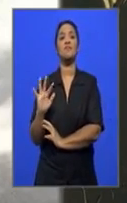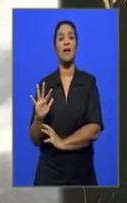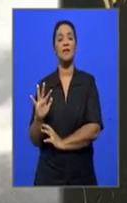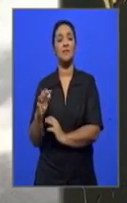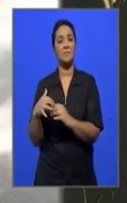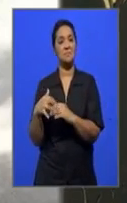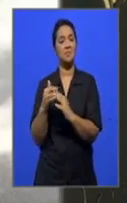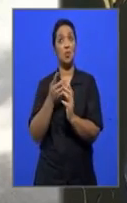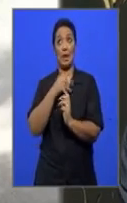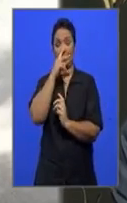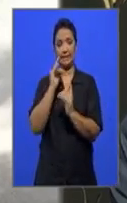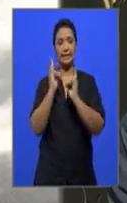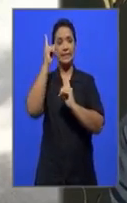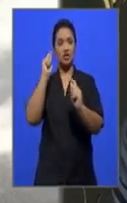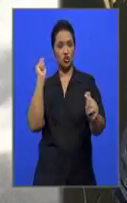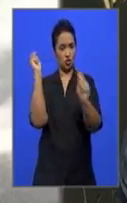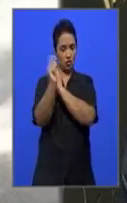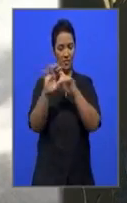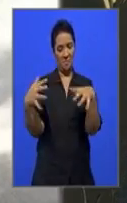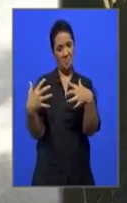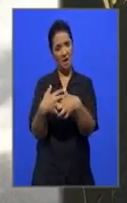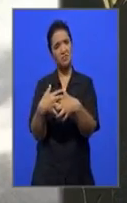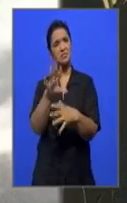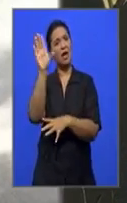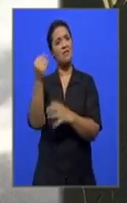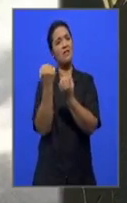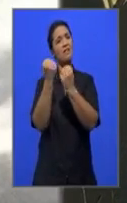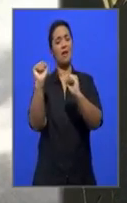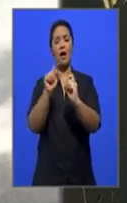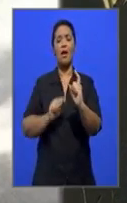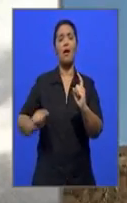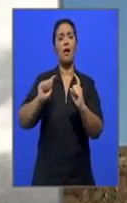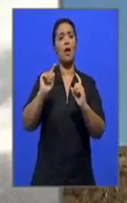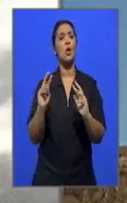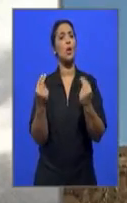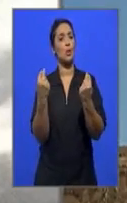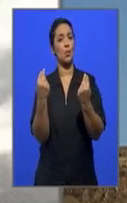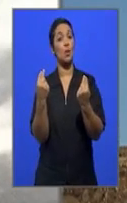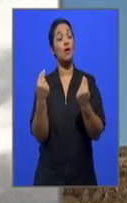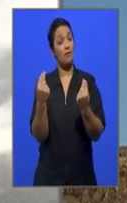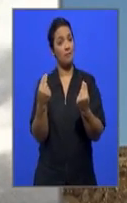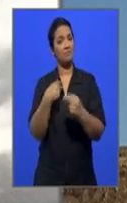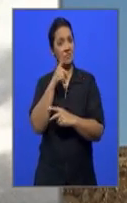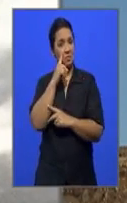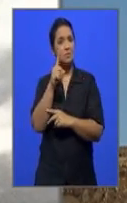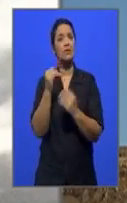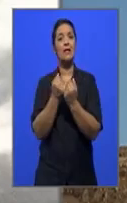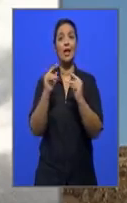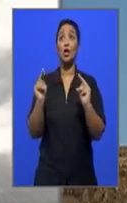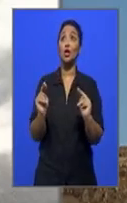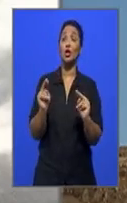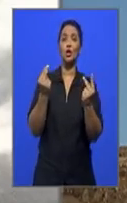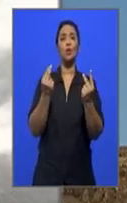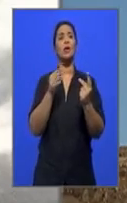urban renewal. That's trying to turn the fortunes of a very derelict city around. And as you find with urban renewal, you cannot only